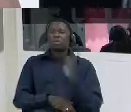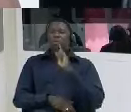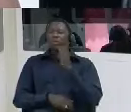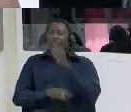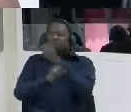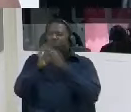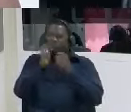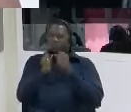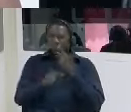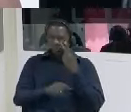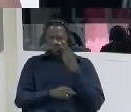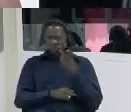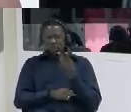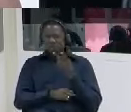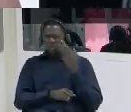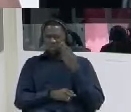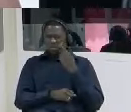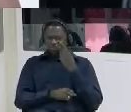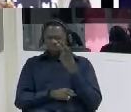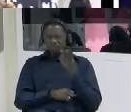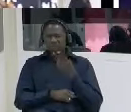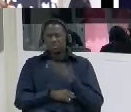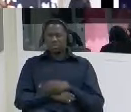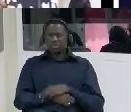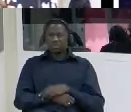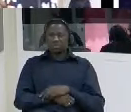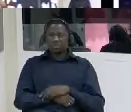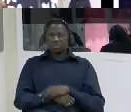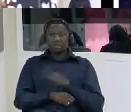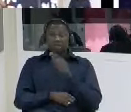was also tortured seriously